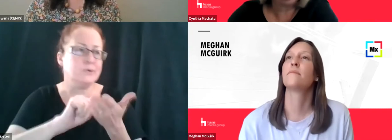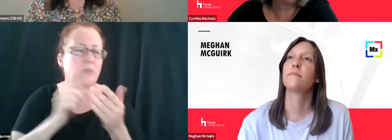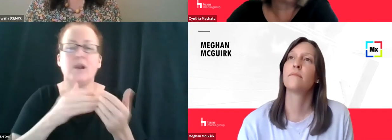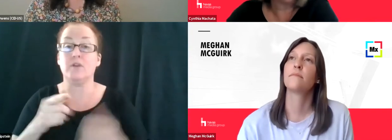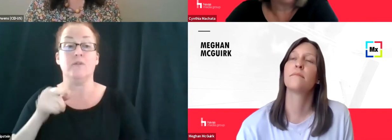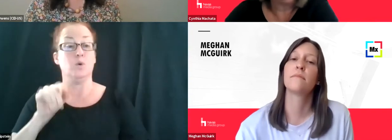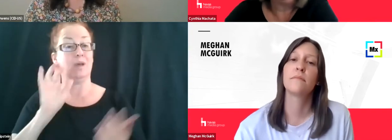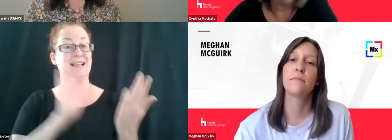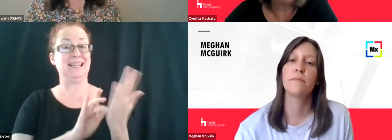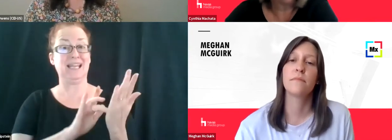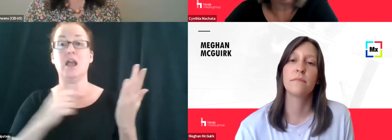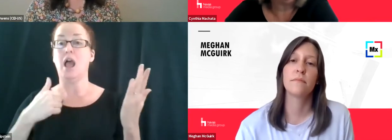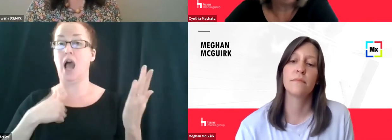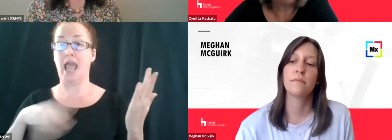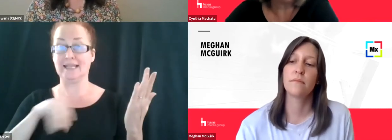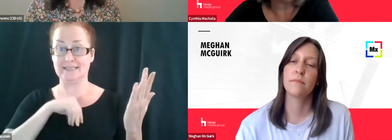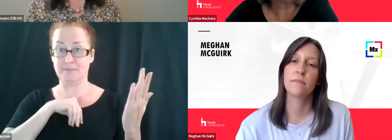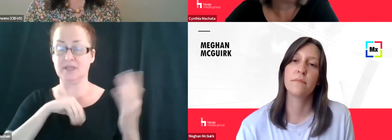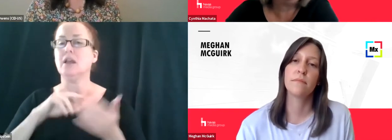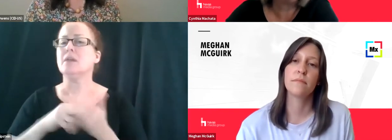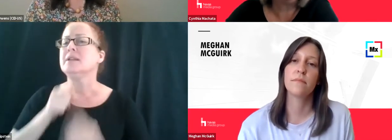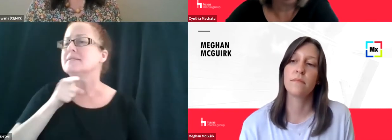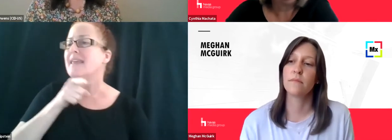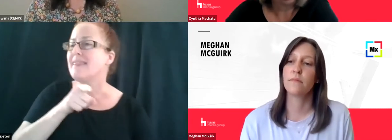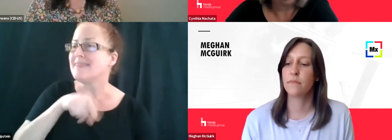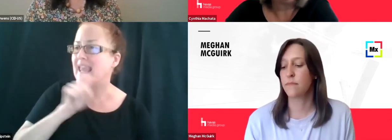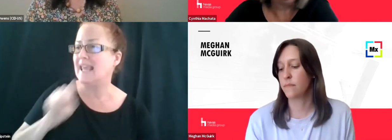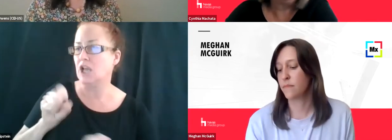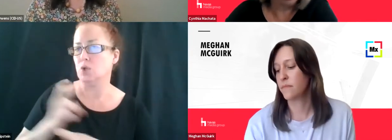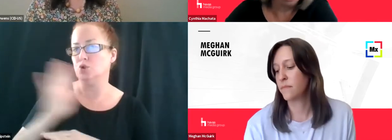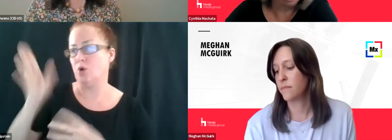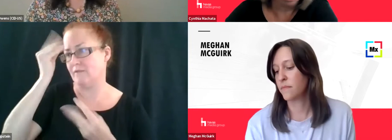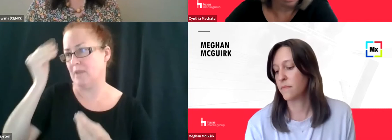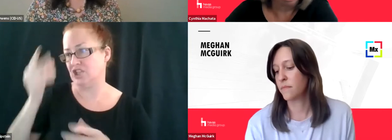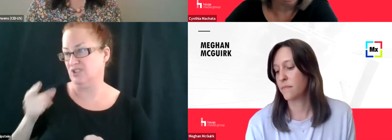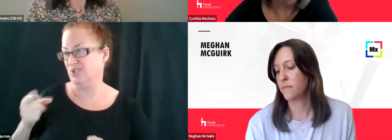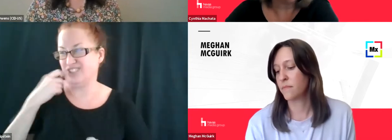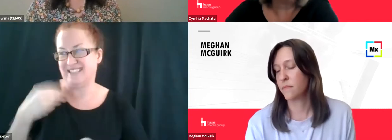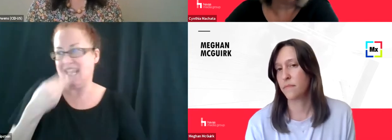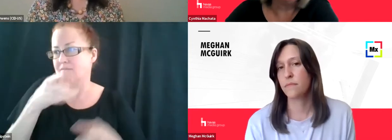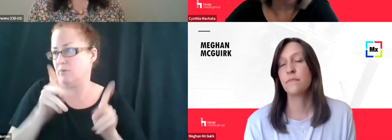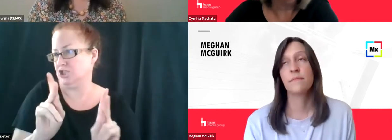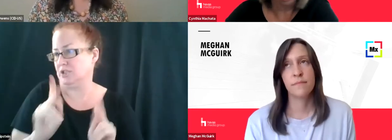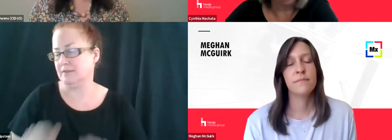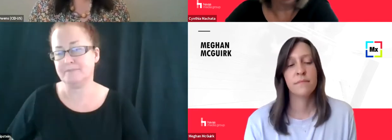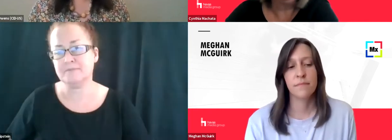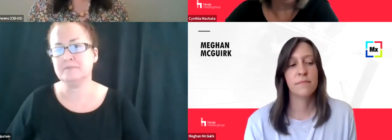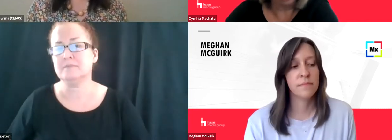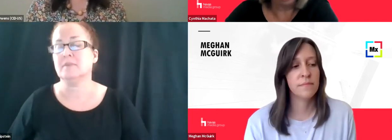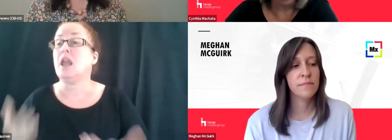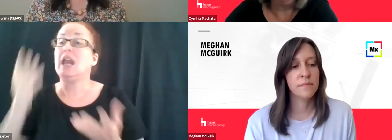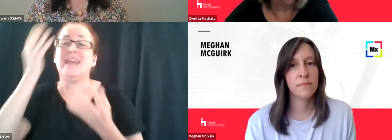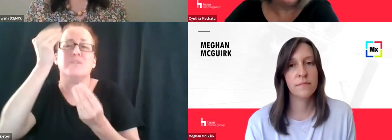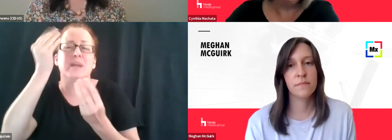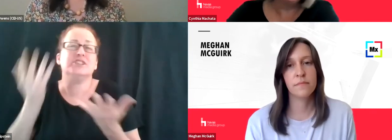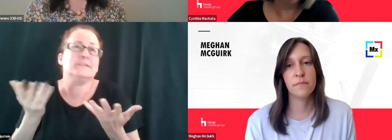you are, um, agreeing to let them use your information and information, meaning, um, could be a lot of different things. It could just